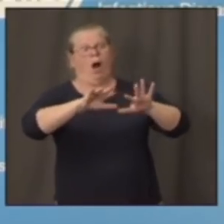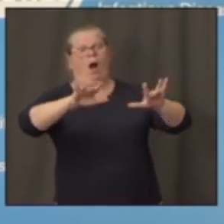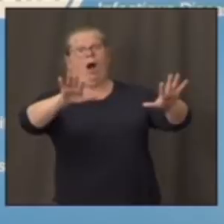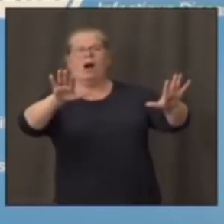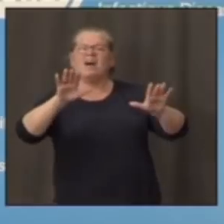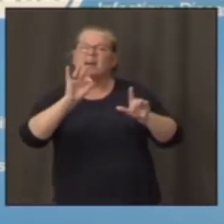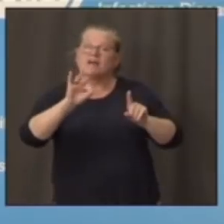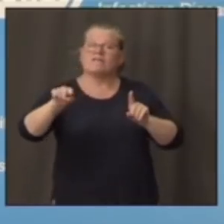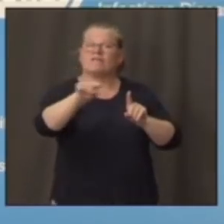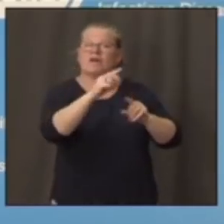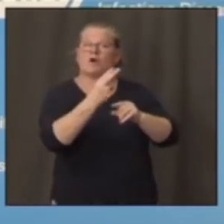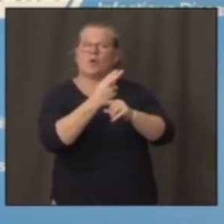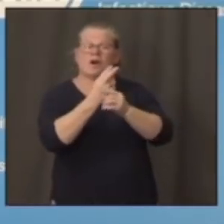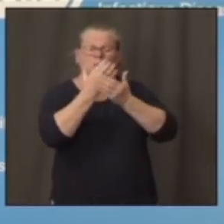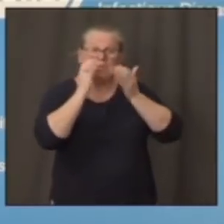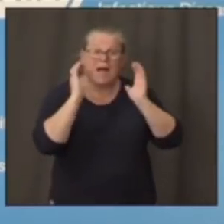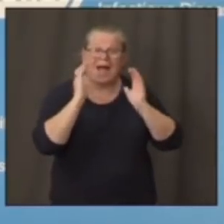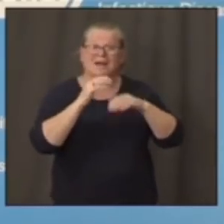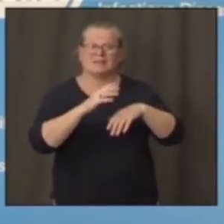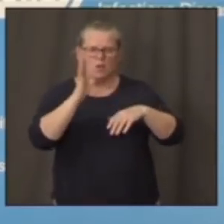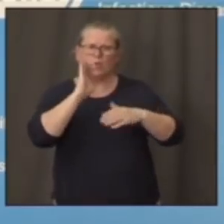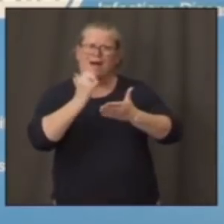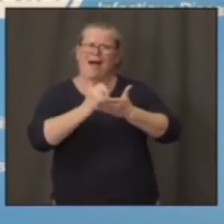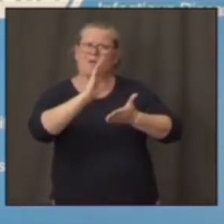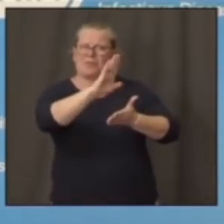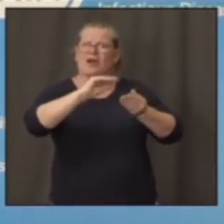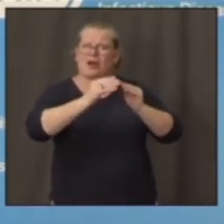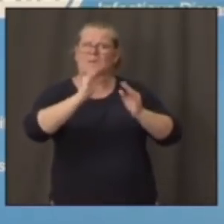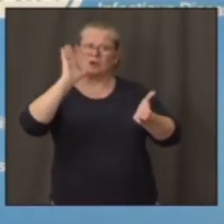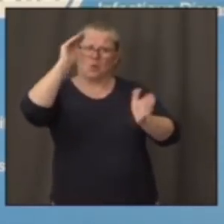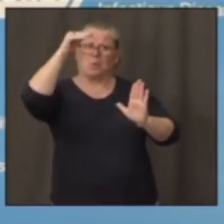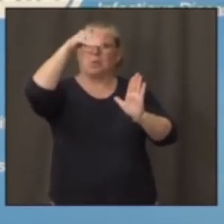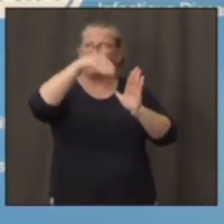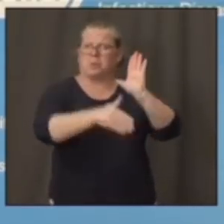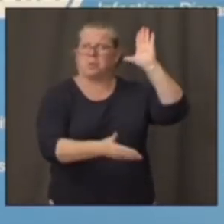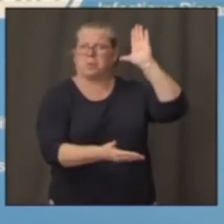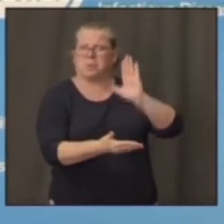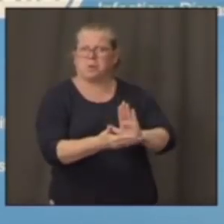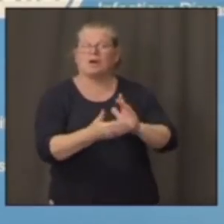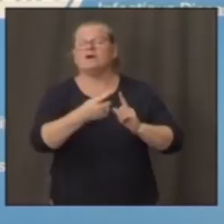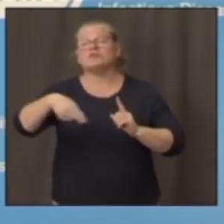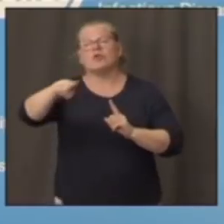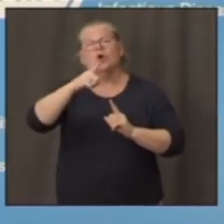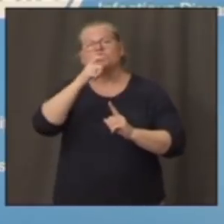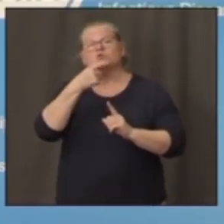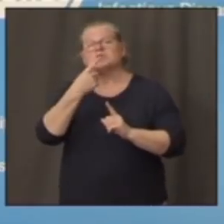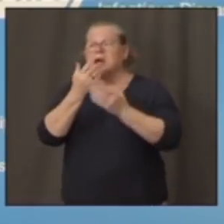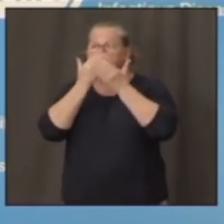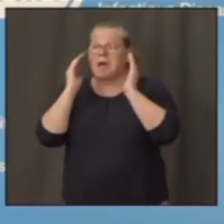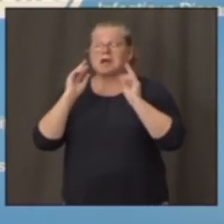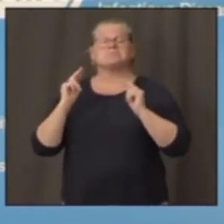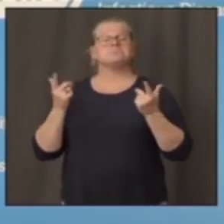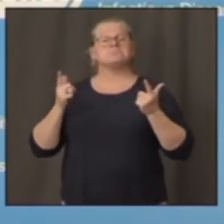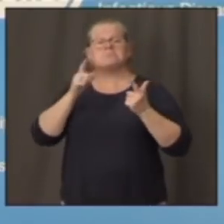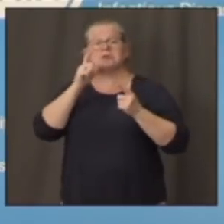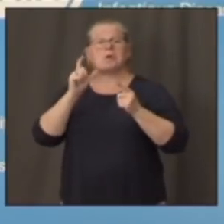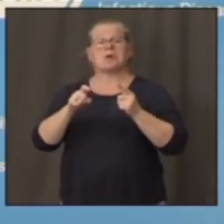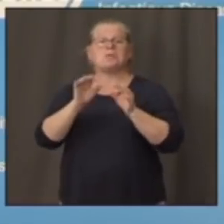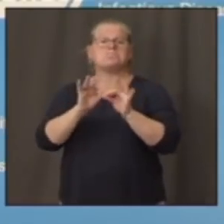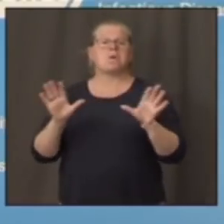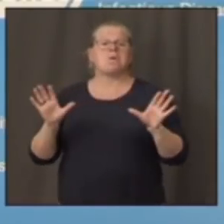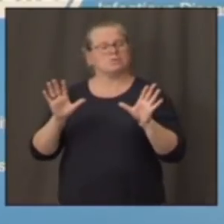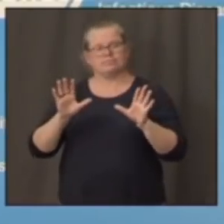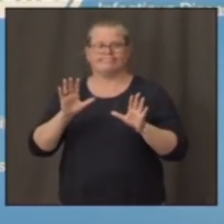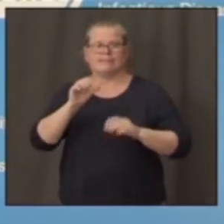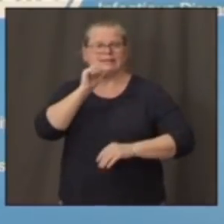don't wear a mask, it's of no benefit, that is untrue and misleading. And then lastly, we know